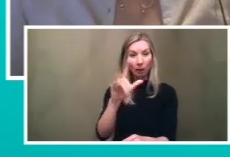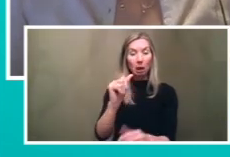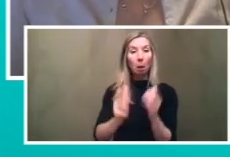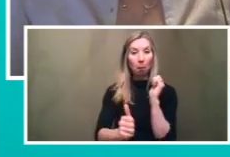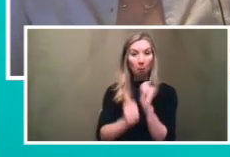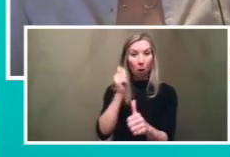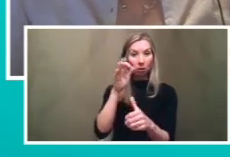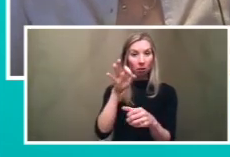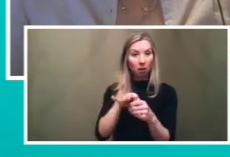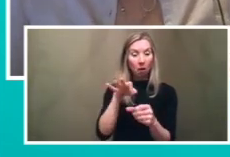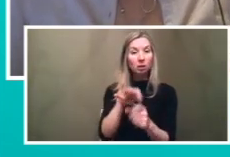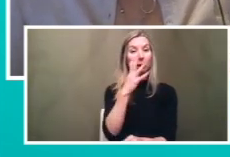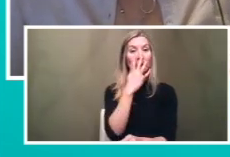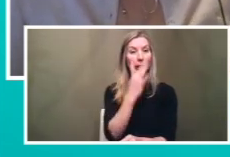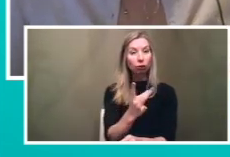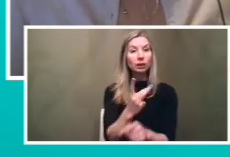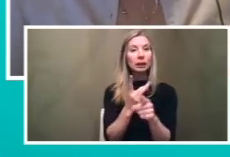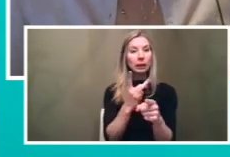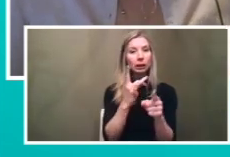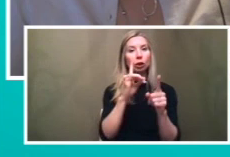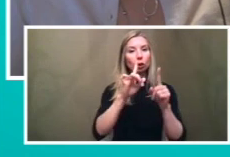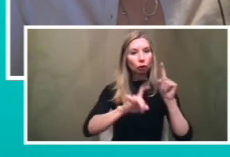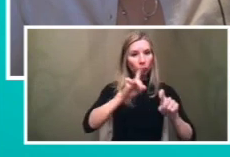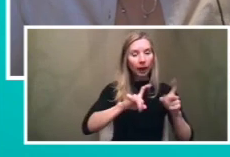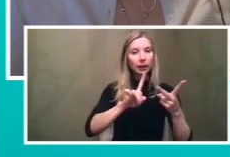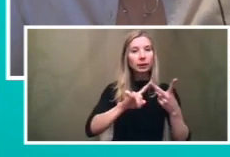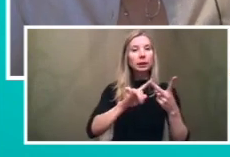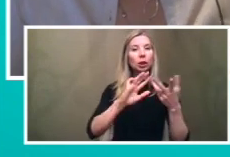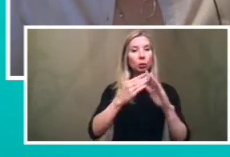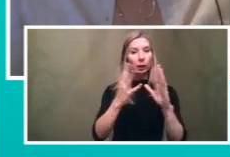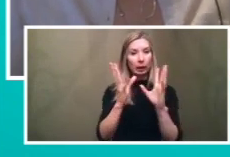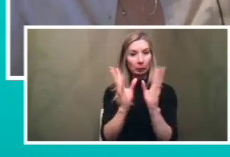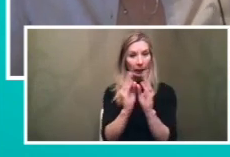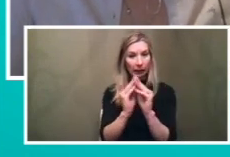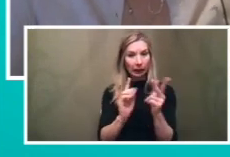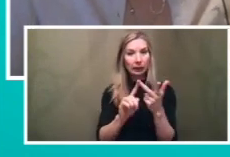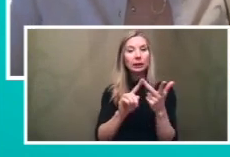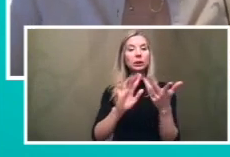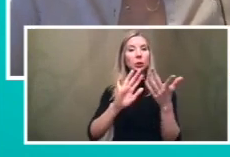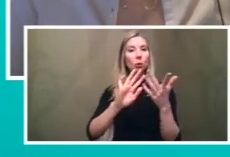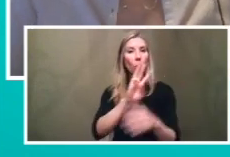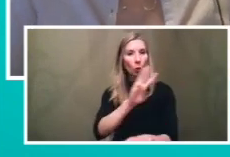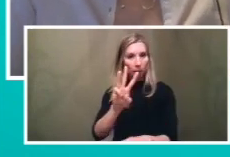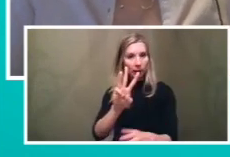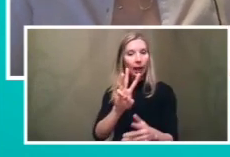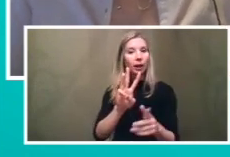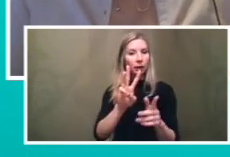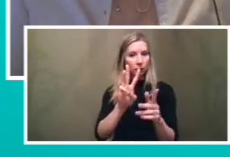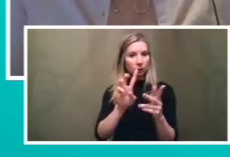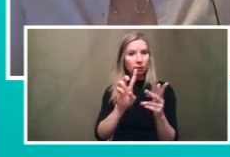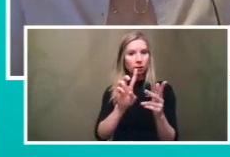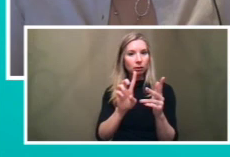it's interesting to note that the surveys community meetings and the pop-up events also and the website also got a lot of votes and they're clearly important